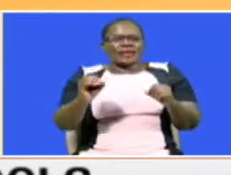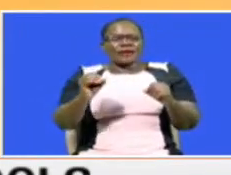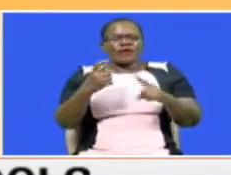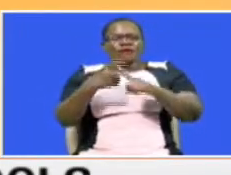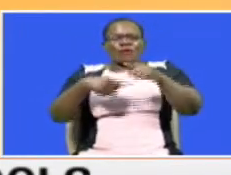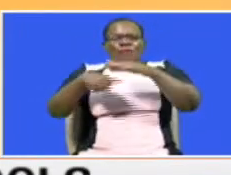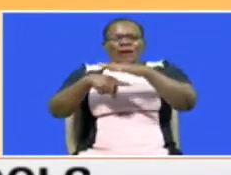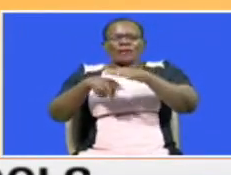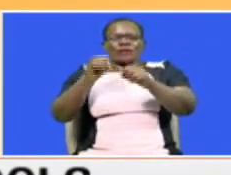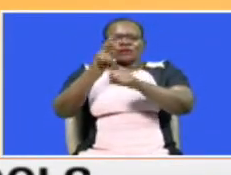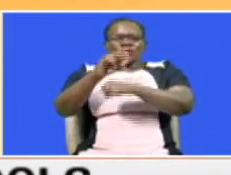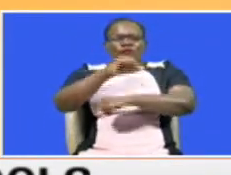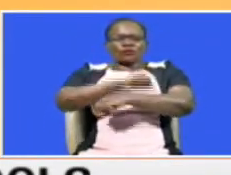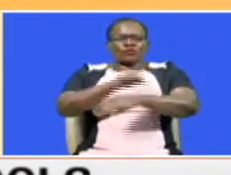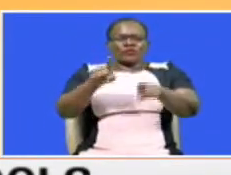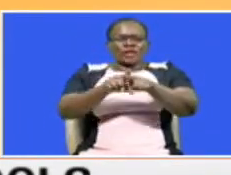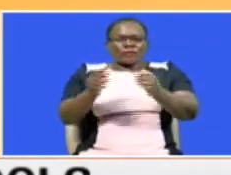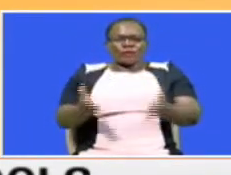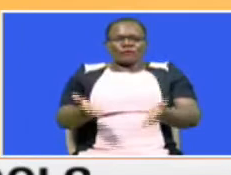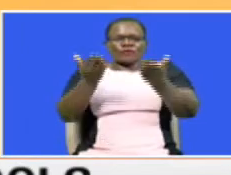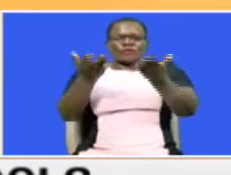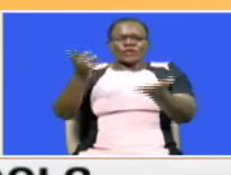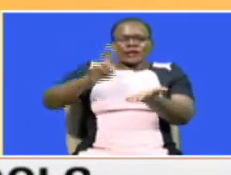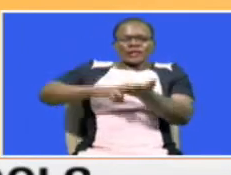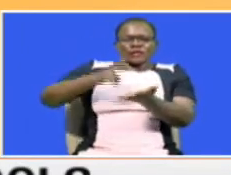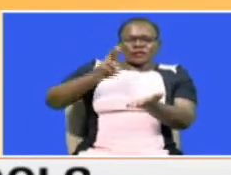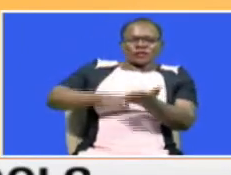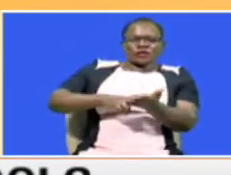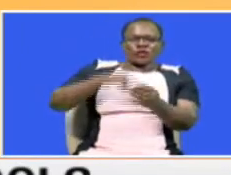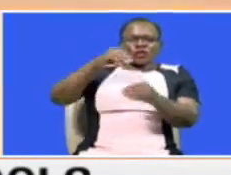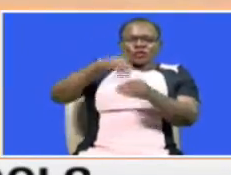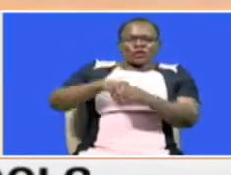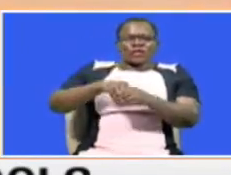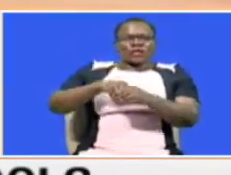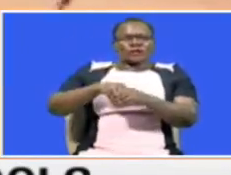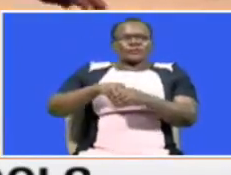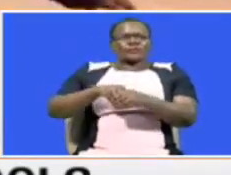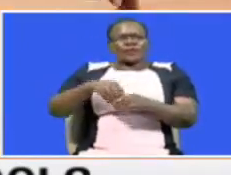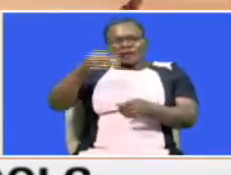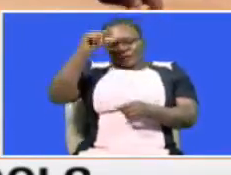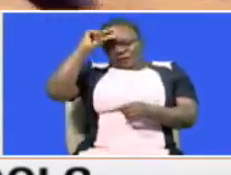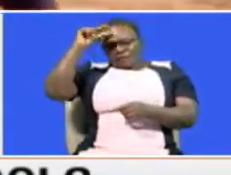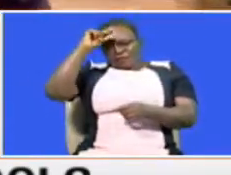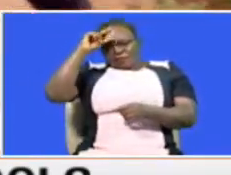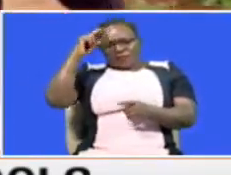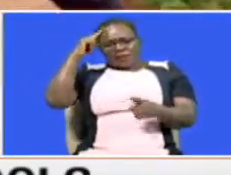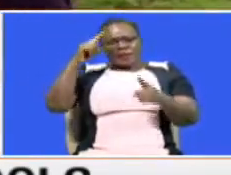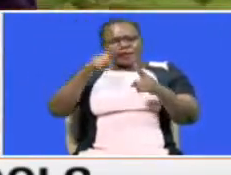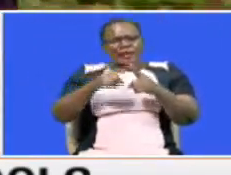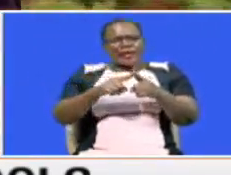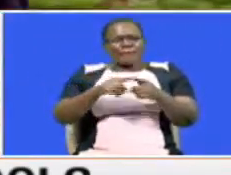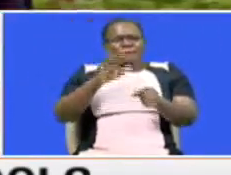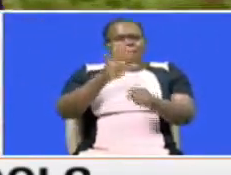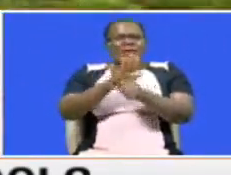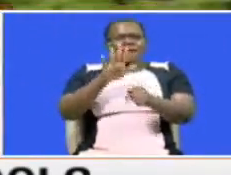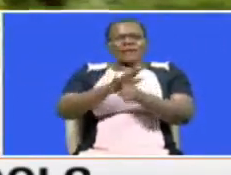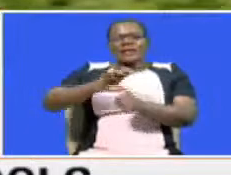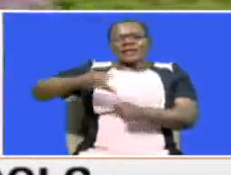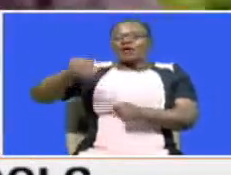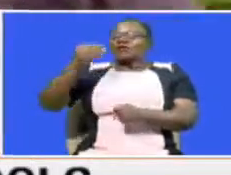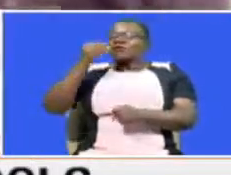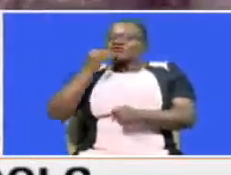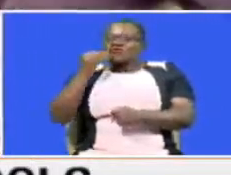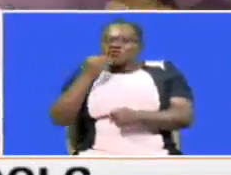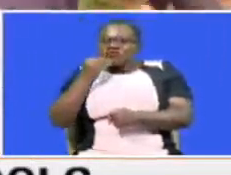undertake. It has improved the enrollment in the various schools. Although the government intends to cover as many counties as